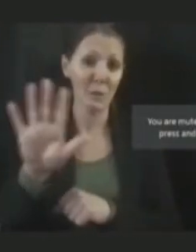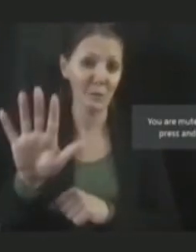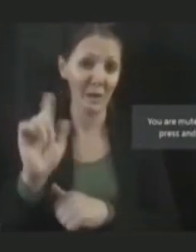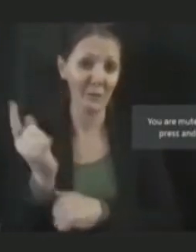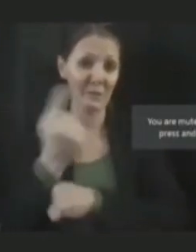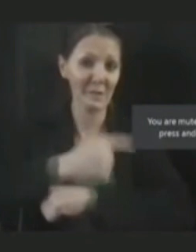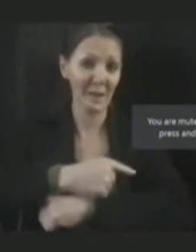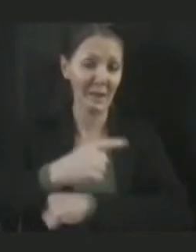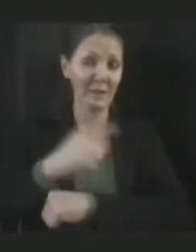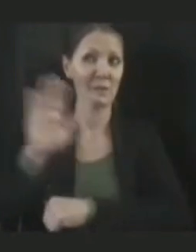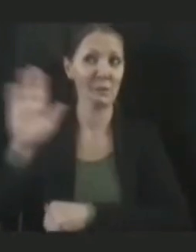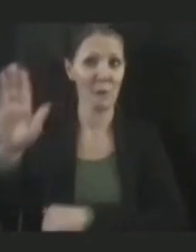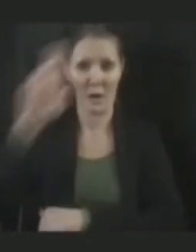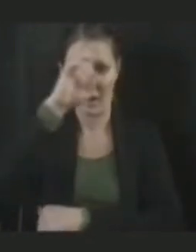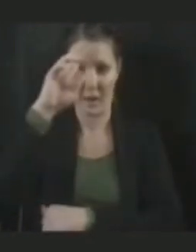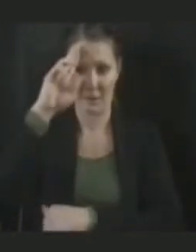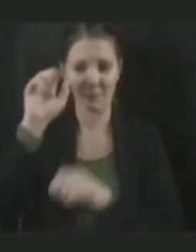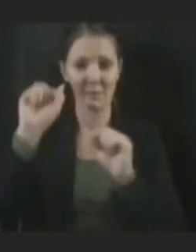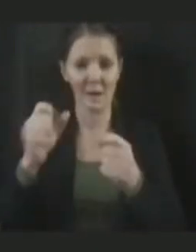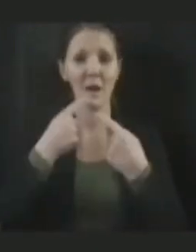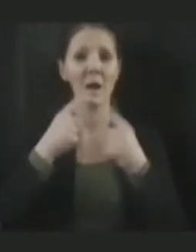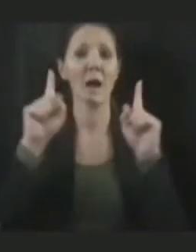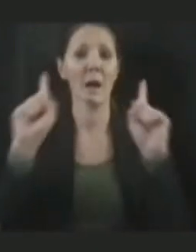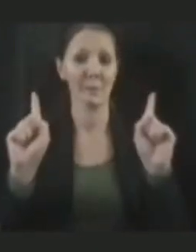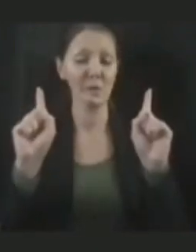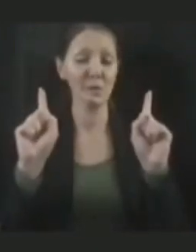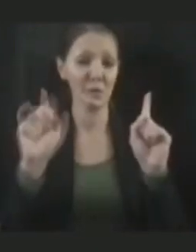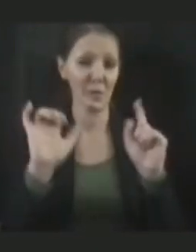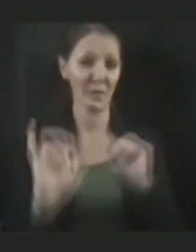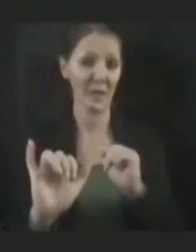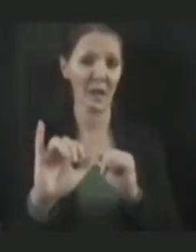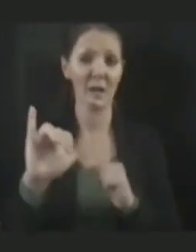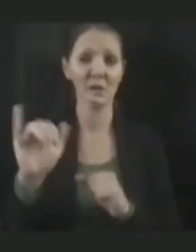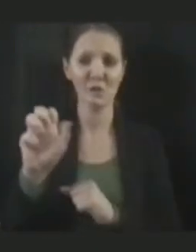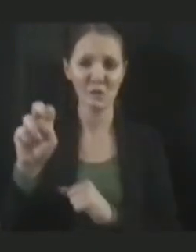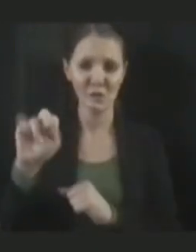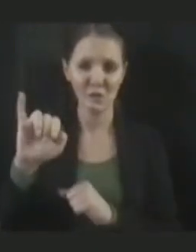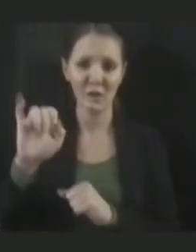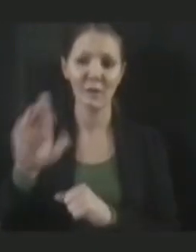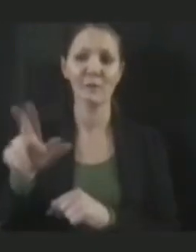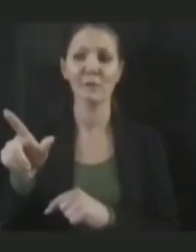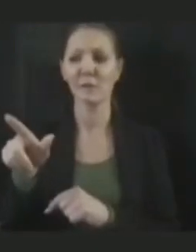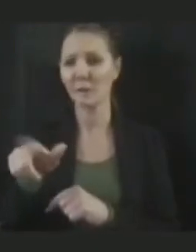hospitals to accomplish this. As Jennifer and others have mentioned,